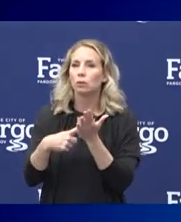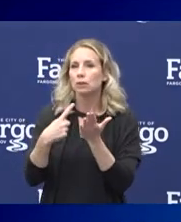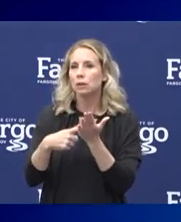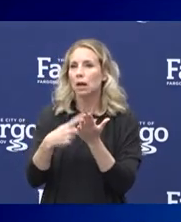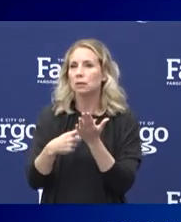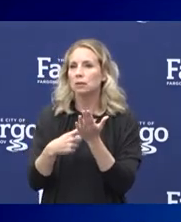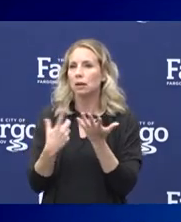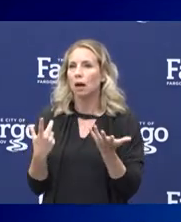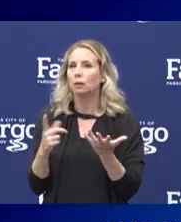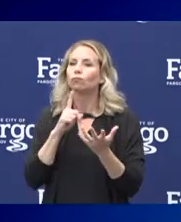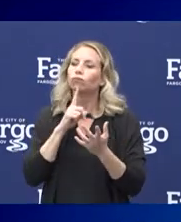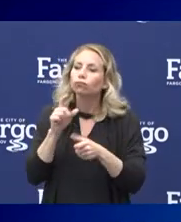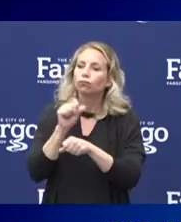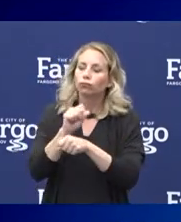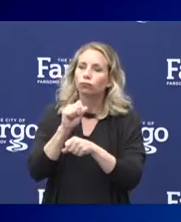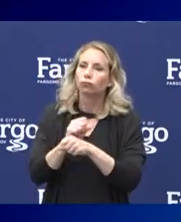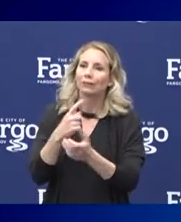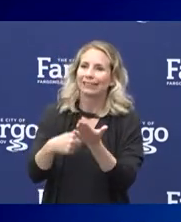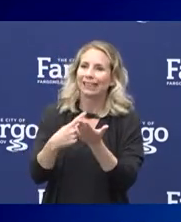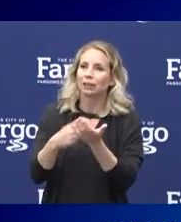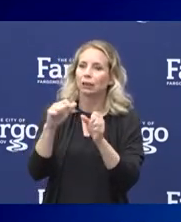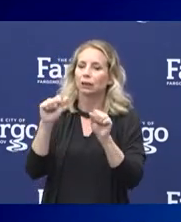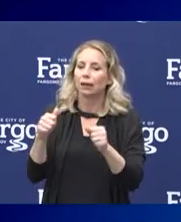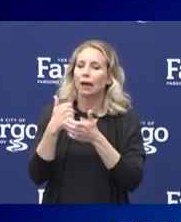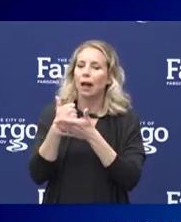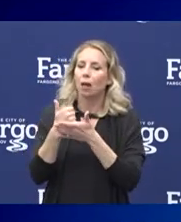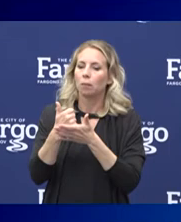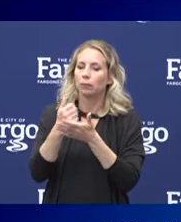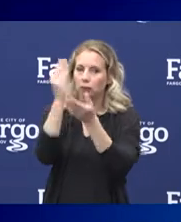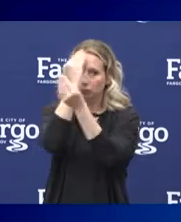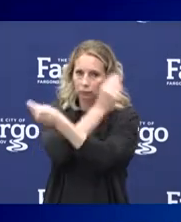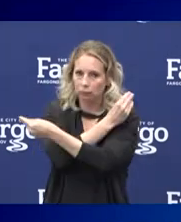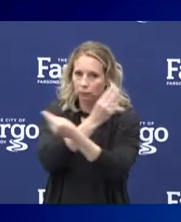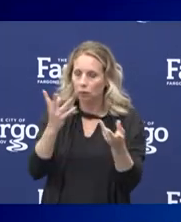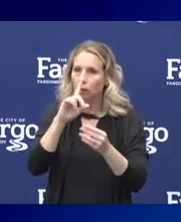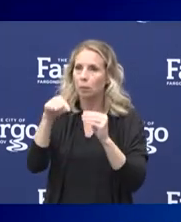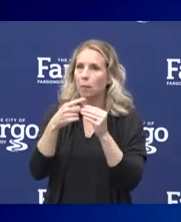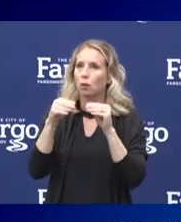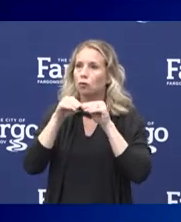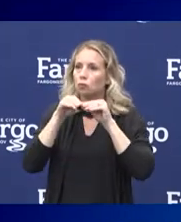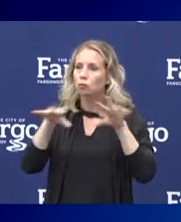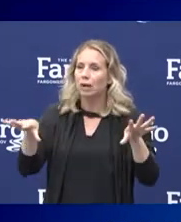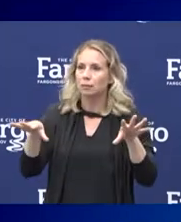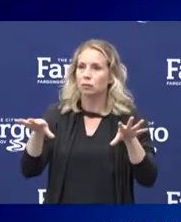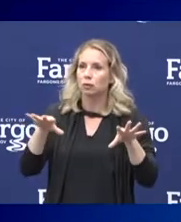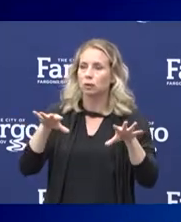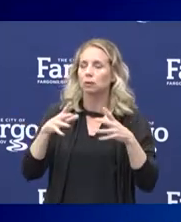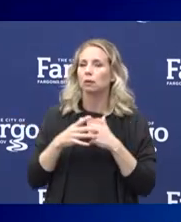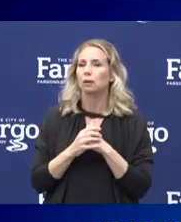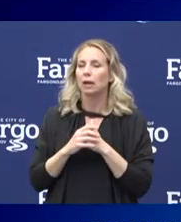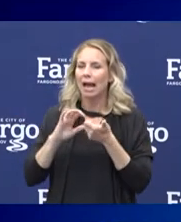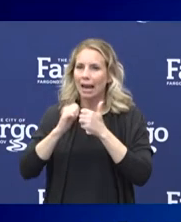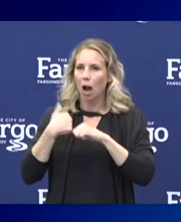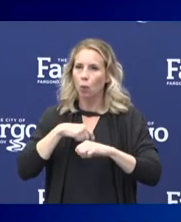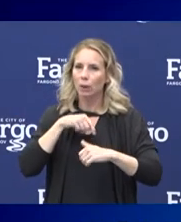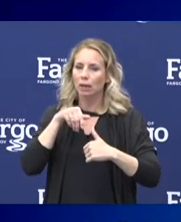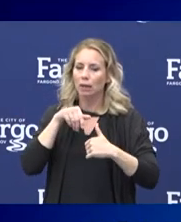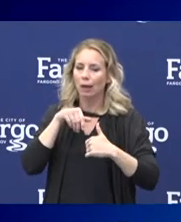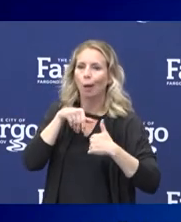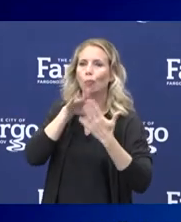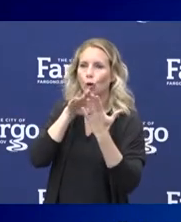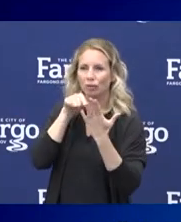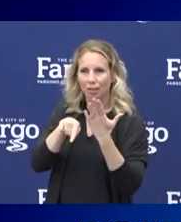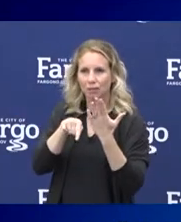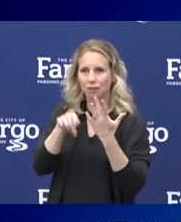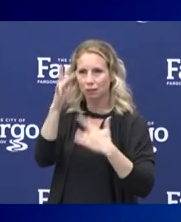practical discussion on transmission that can help inform everyone on how they approach this. And if we can go to the next slide, which